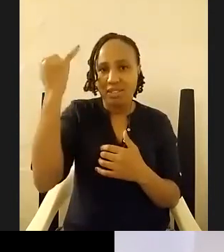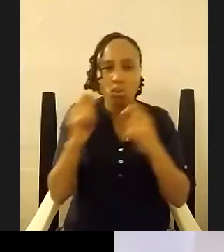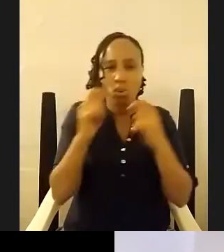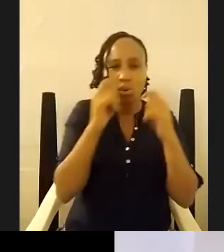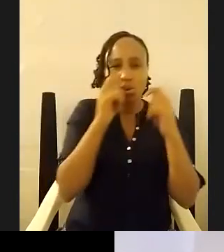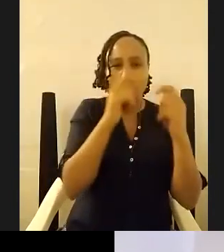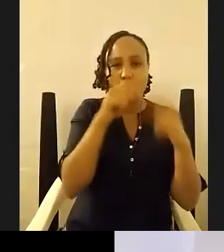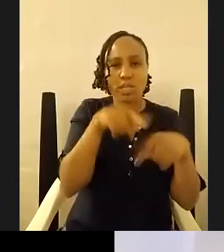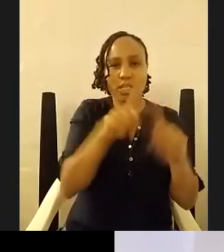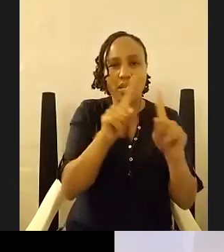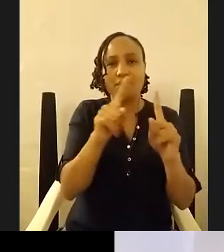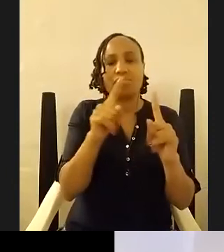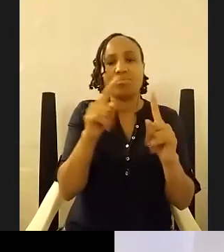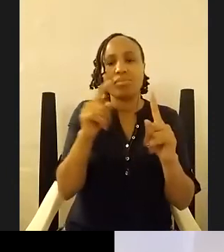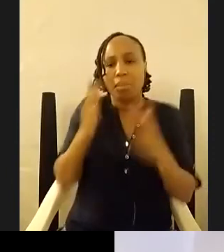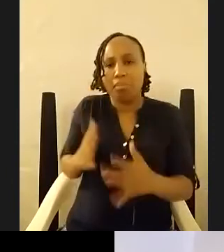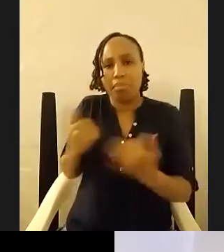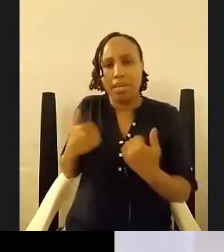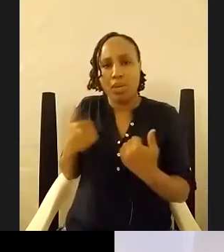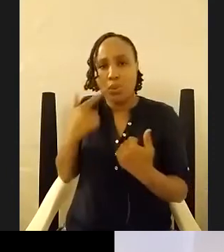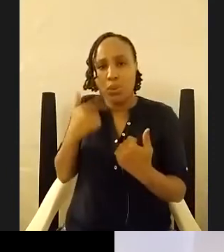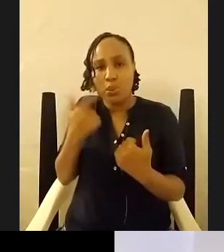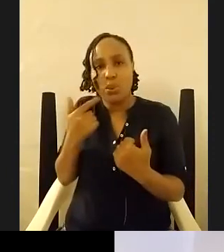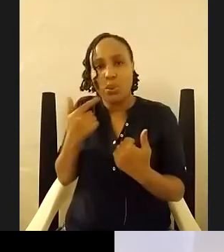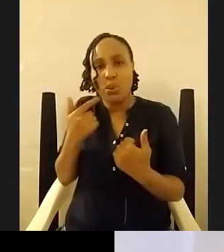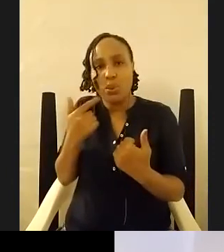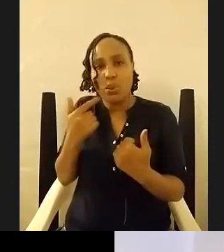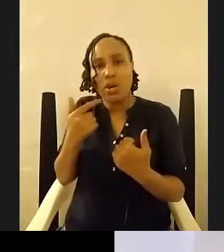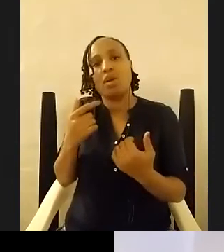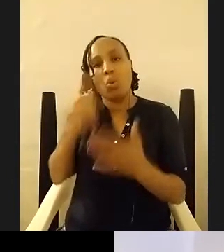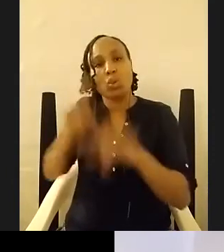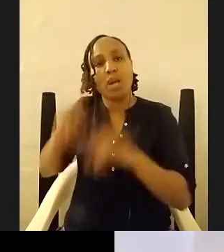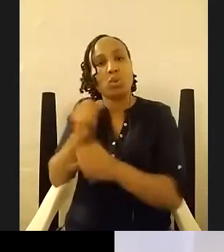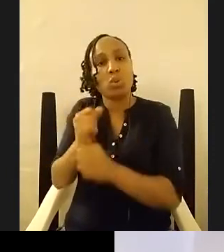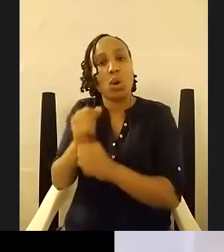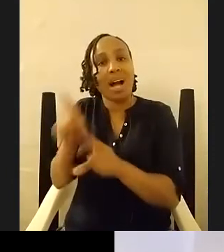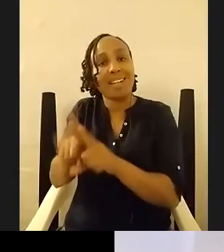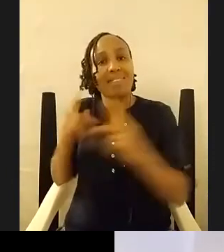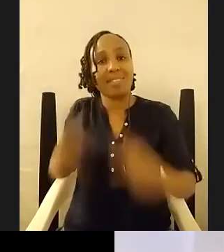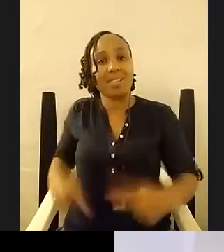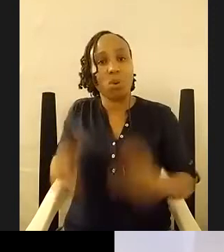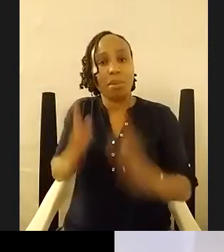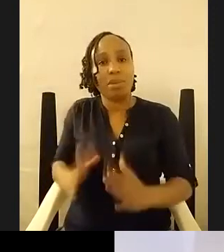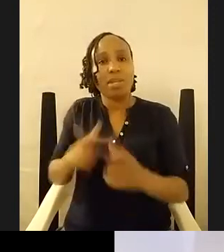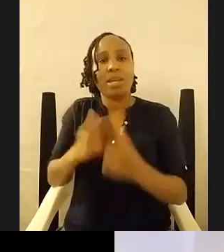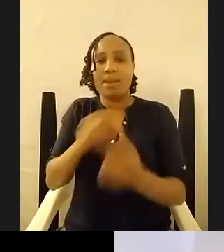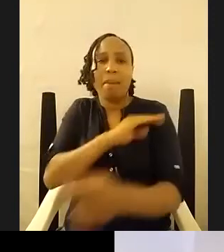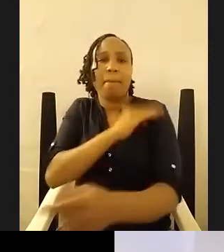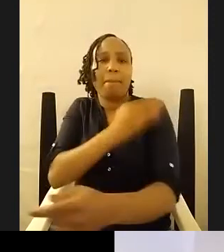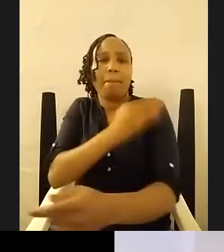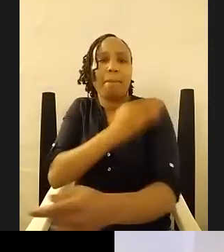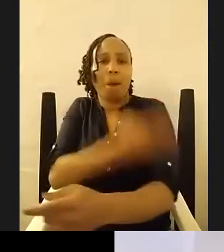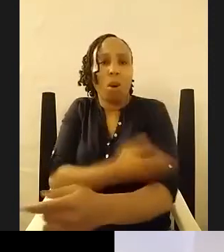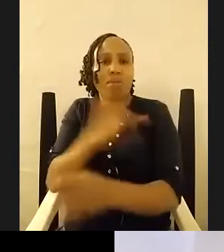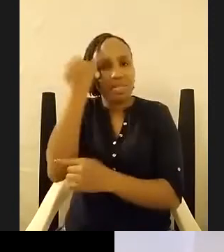what you can do as a physical person and that wonderful part of imagination is something that's really really incredible and i've i've i